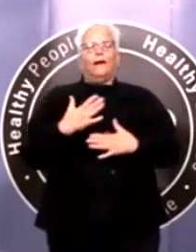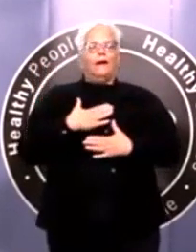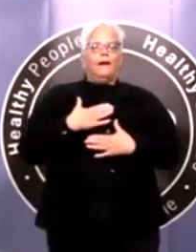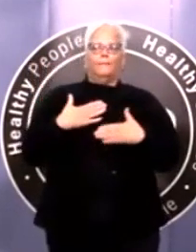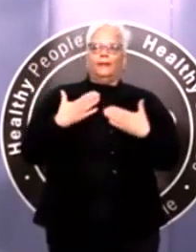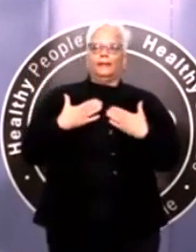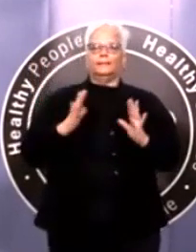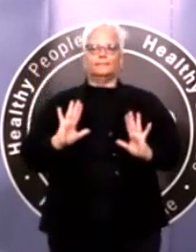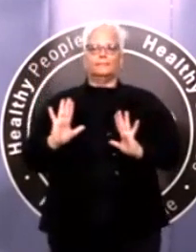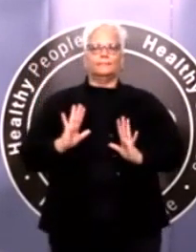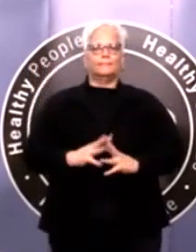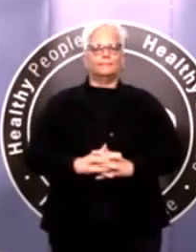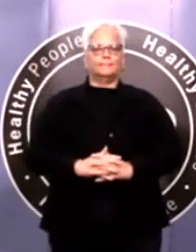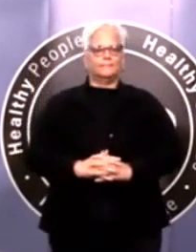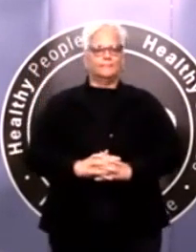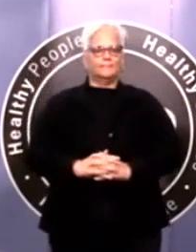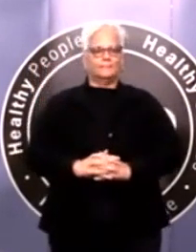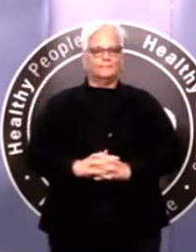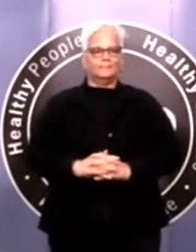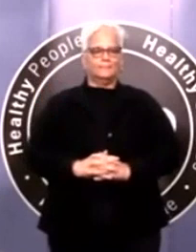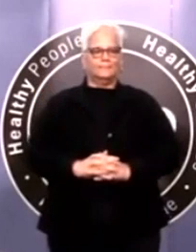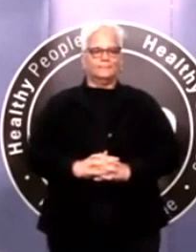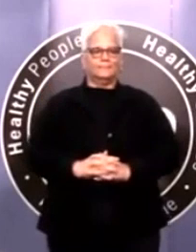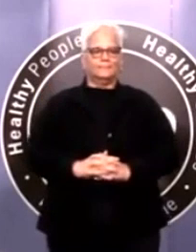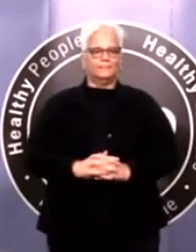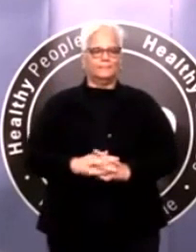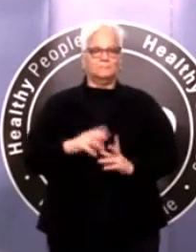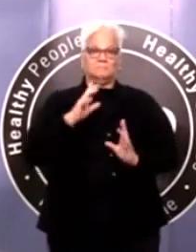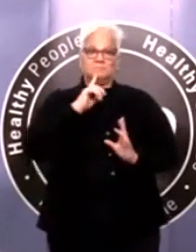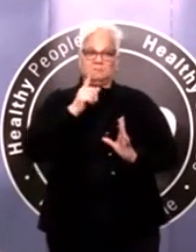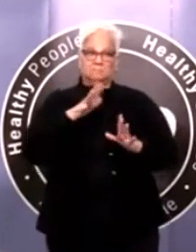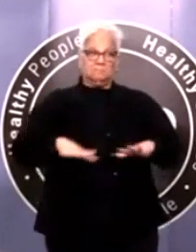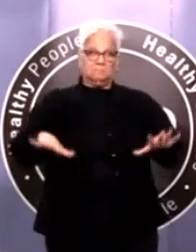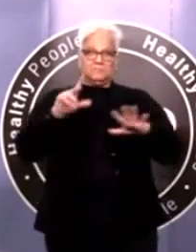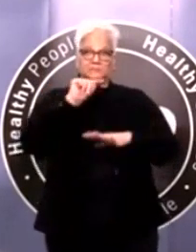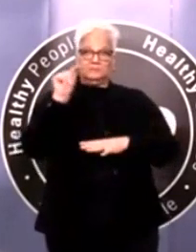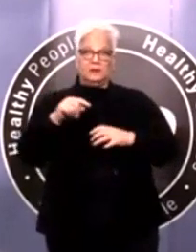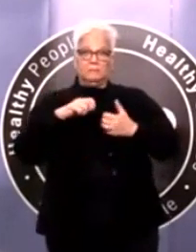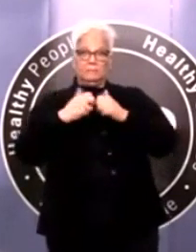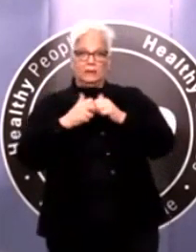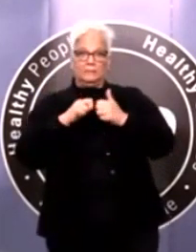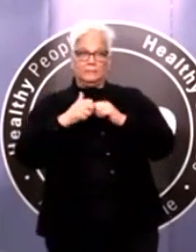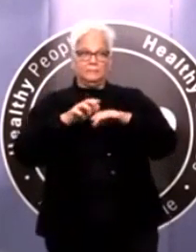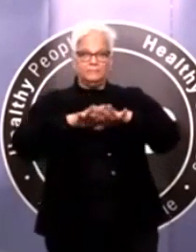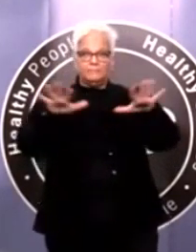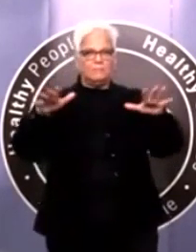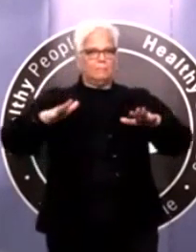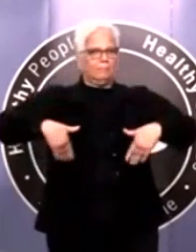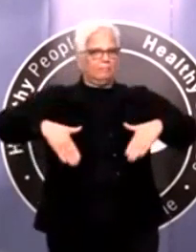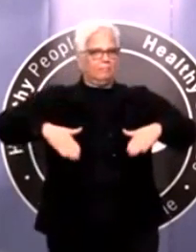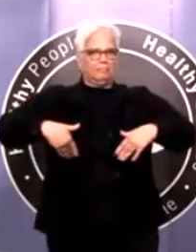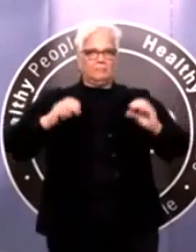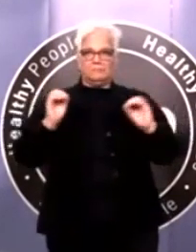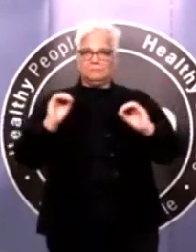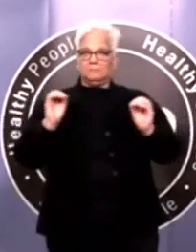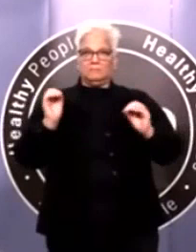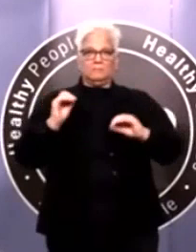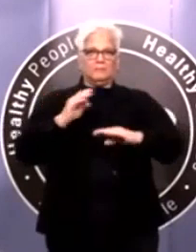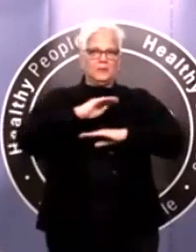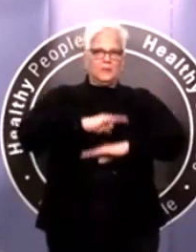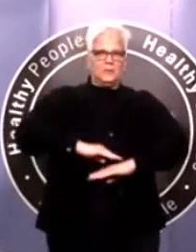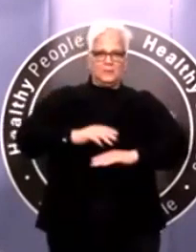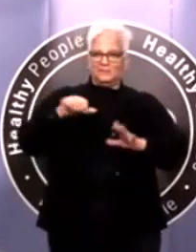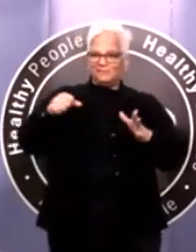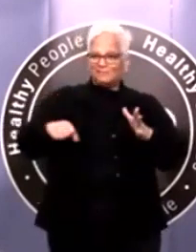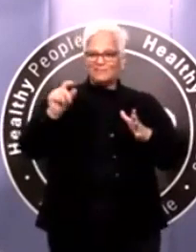things down the toilet or otherwise, but we certainly encourage you to keep in mind that you